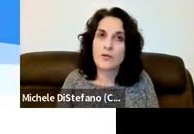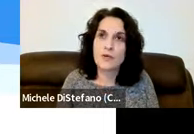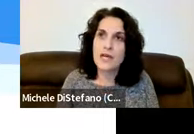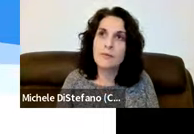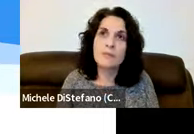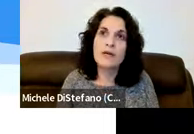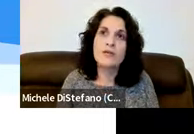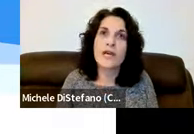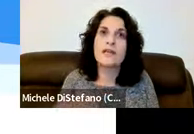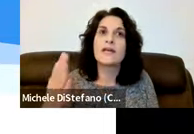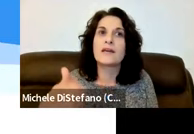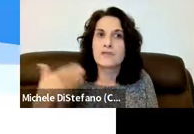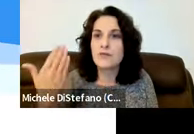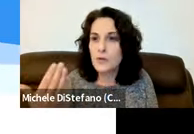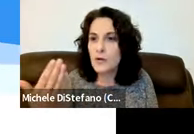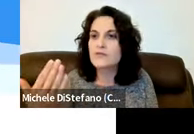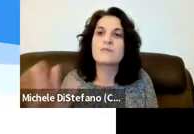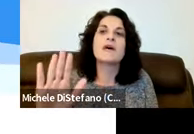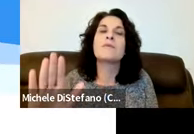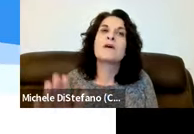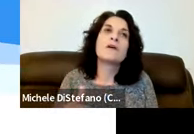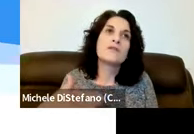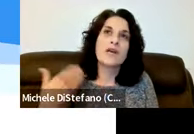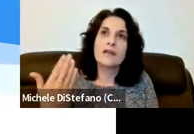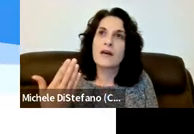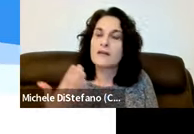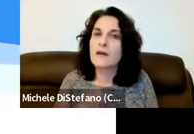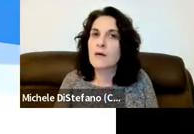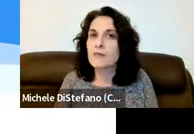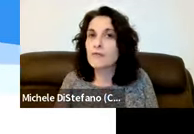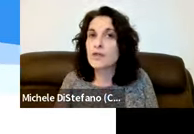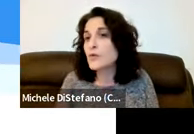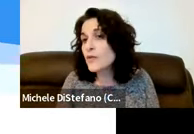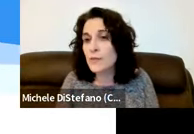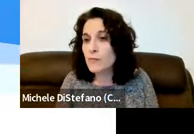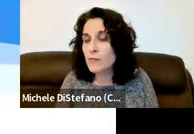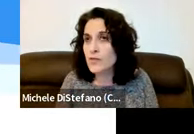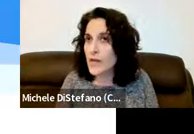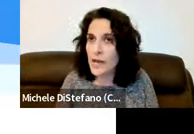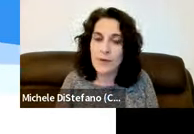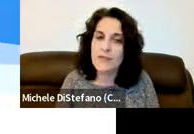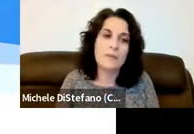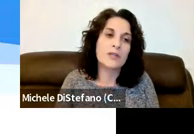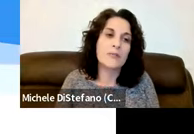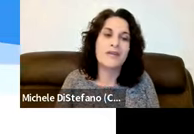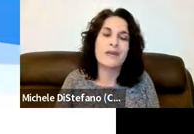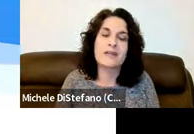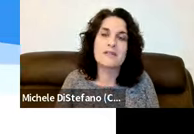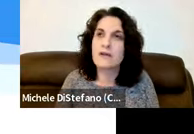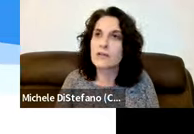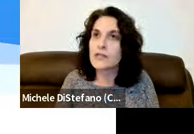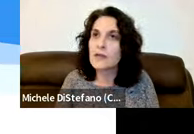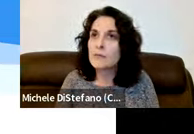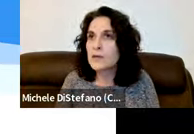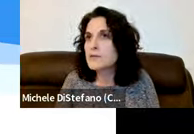phone or tablet but you cannot answer phone calls from them you cannot um control them with an app on them and you may not